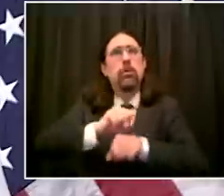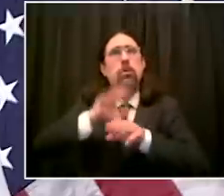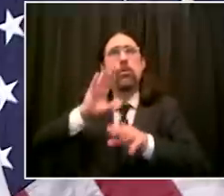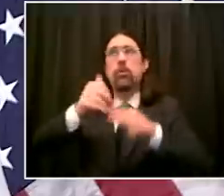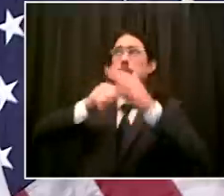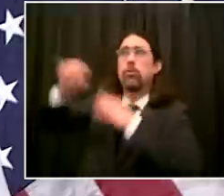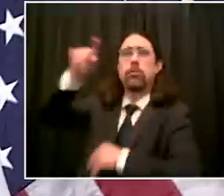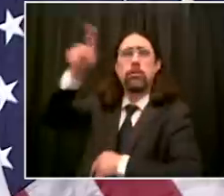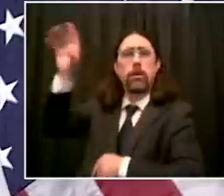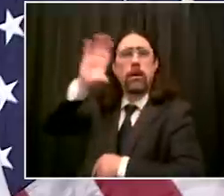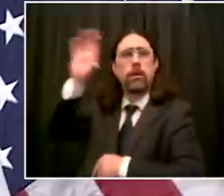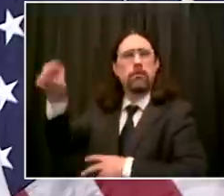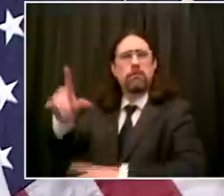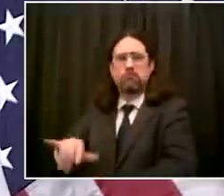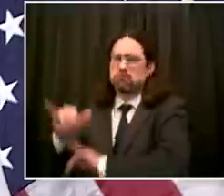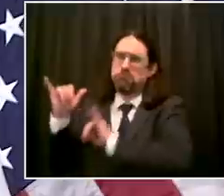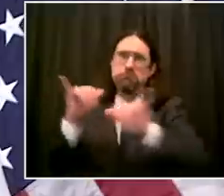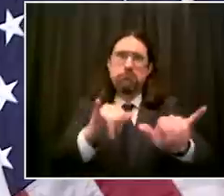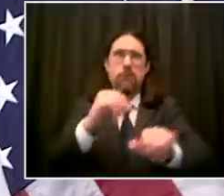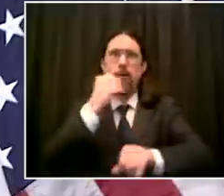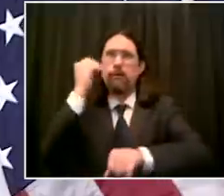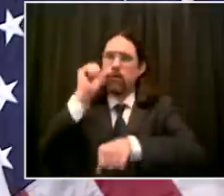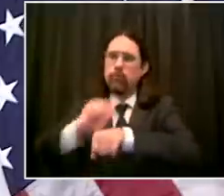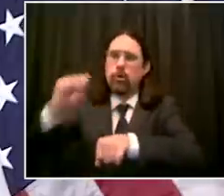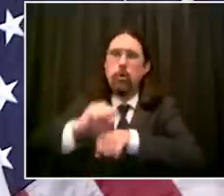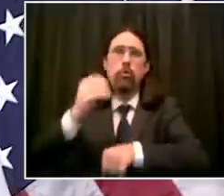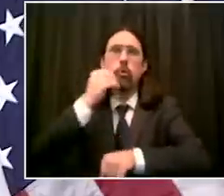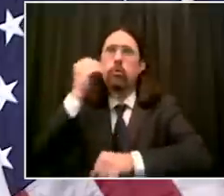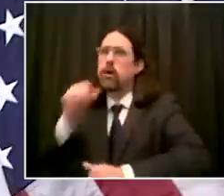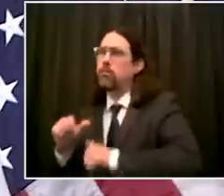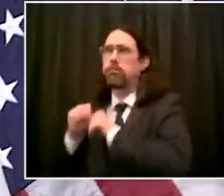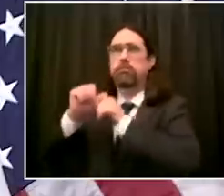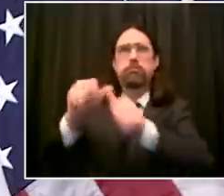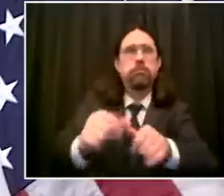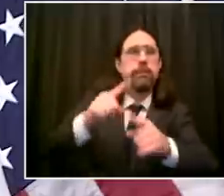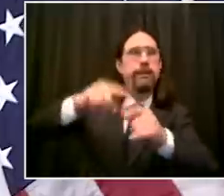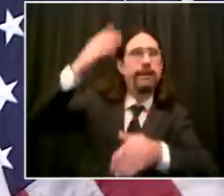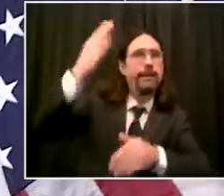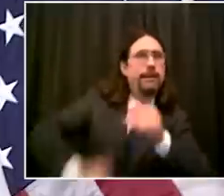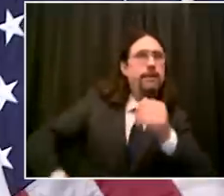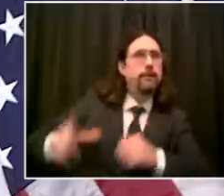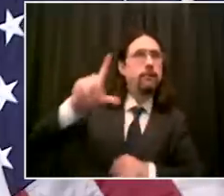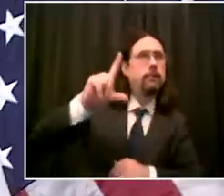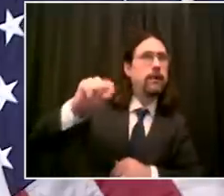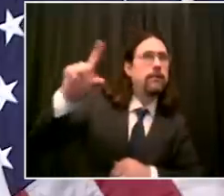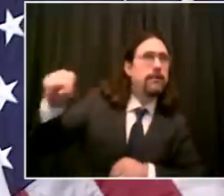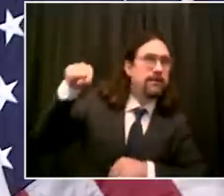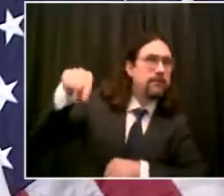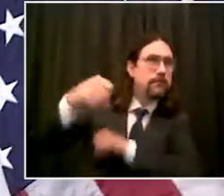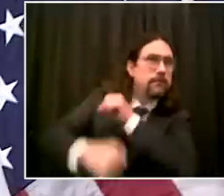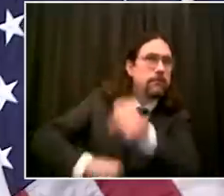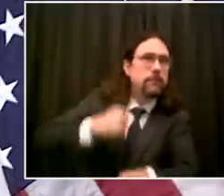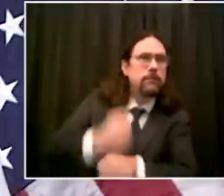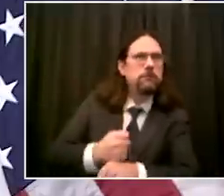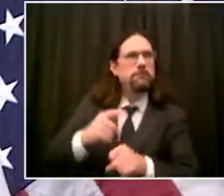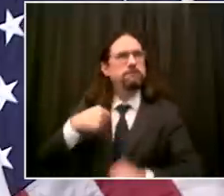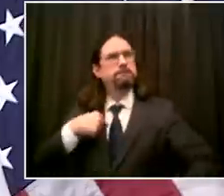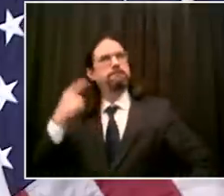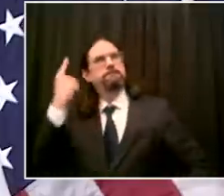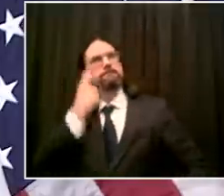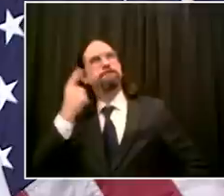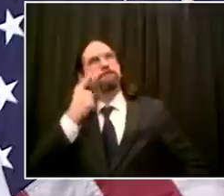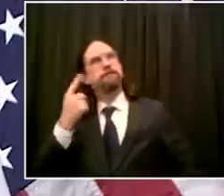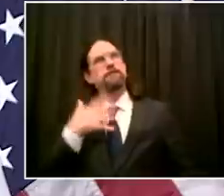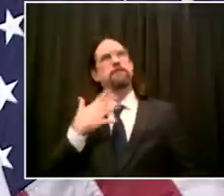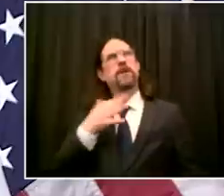what coronavirus indicators are you looking at and and what goals do you want to see reached before you consider allowing non-essential workers to